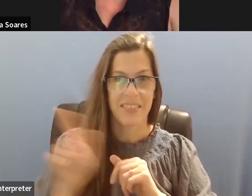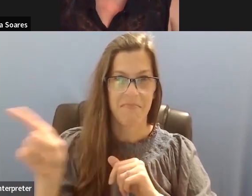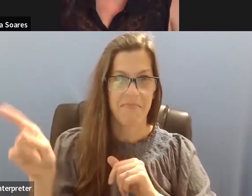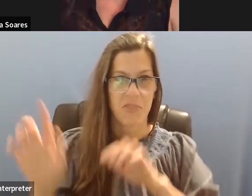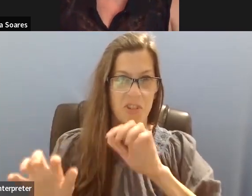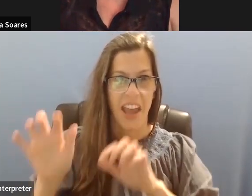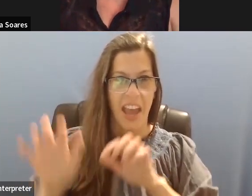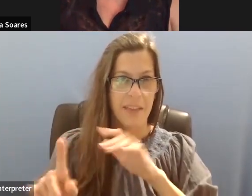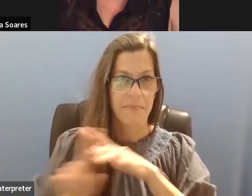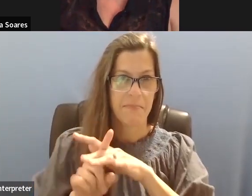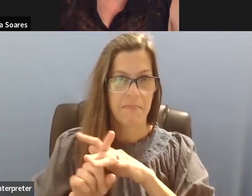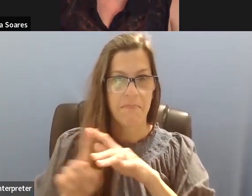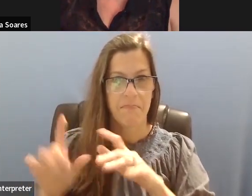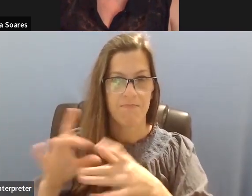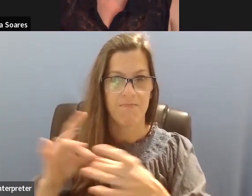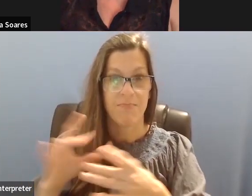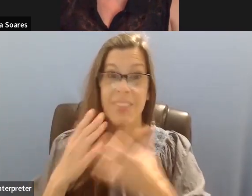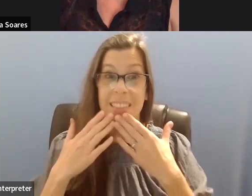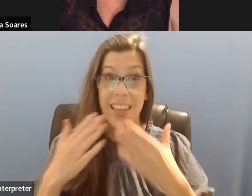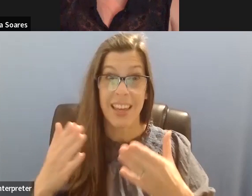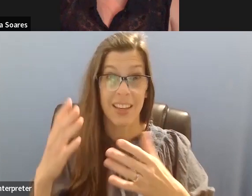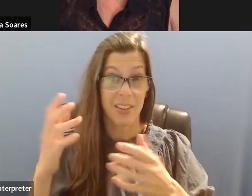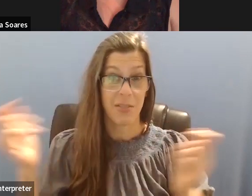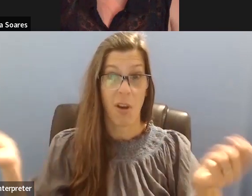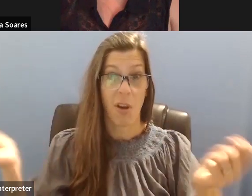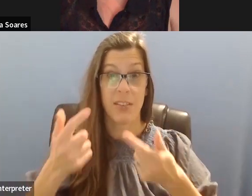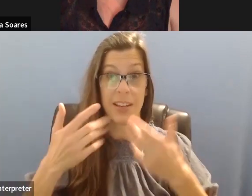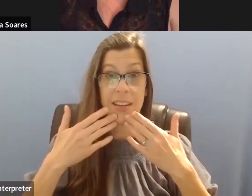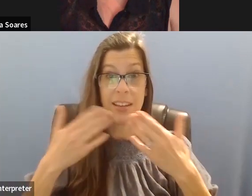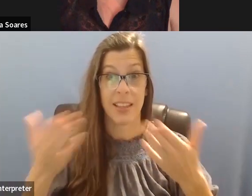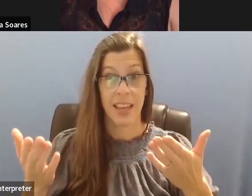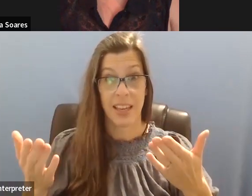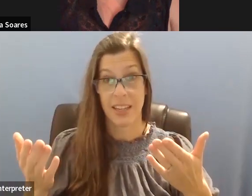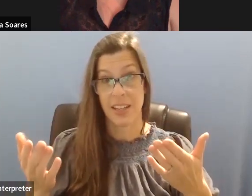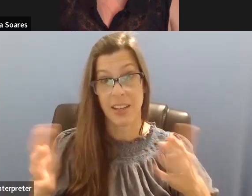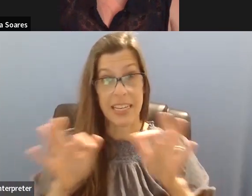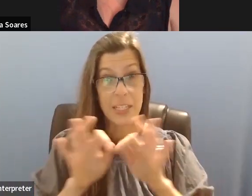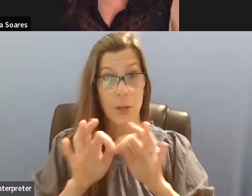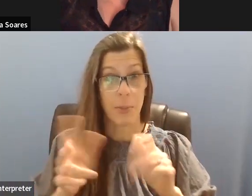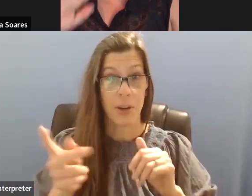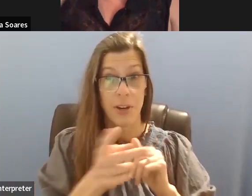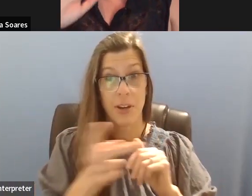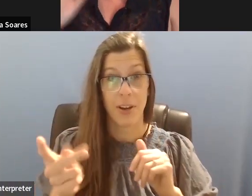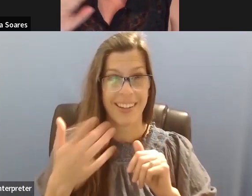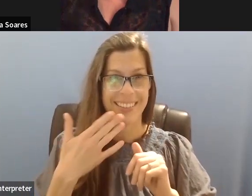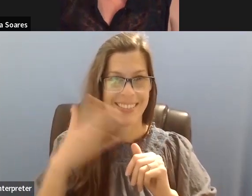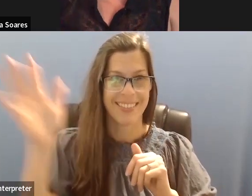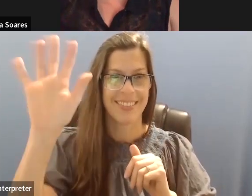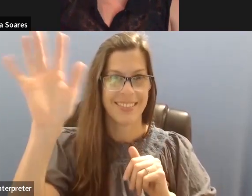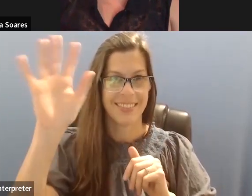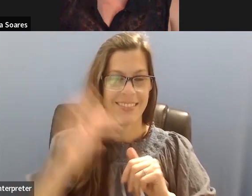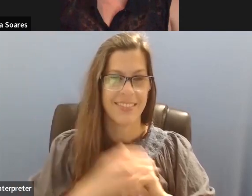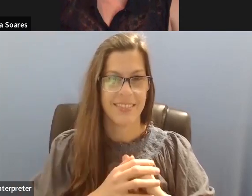Thank you so much, everyone. And thanks to- Thanks again, Laticia. Our interpreters, Paula and Kathy as well.